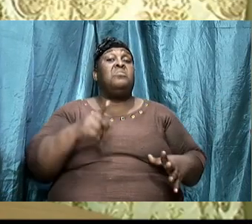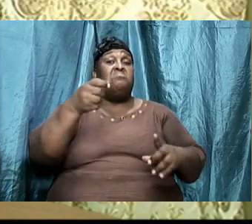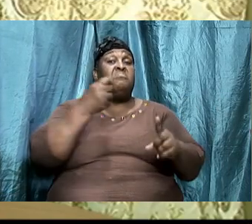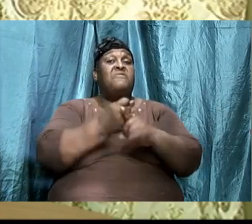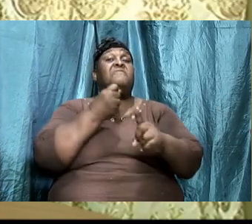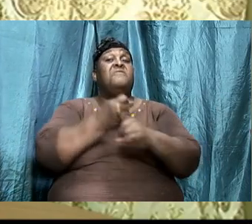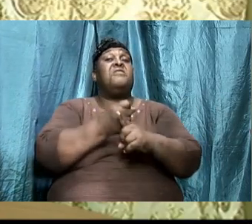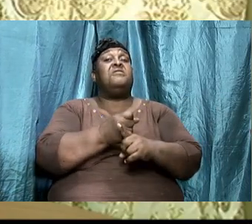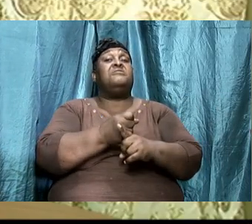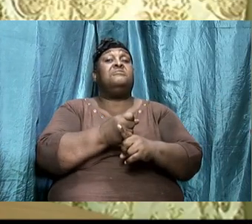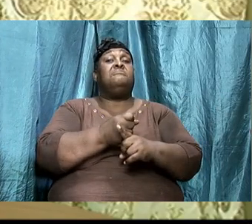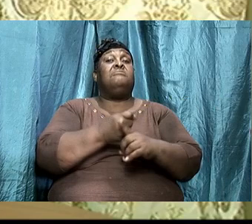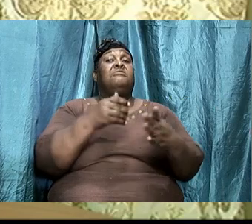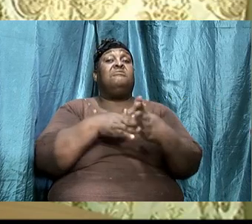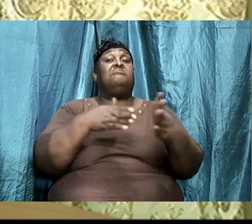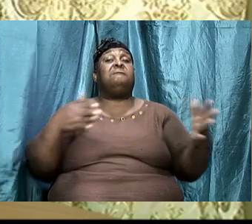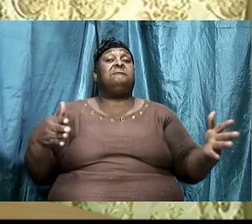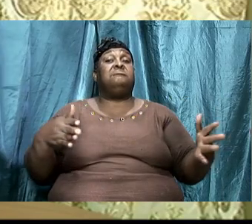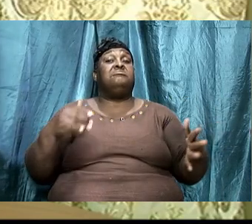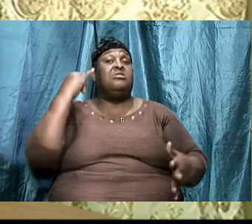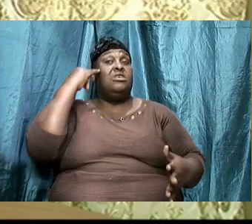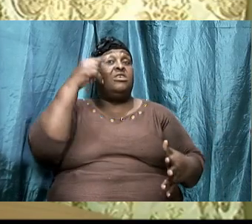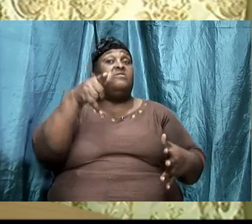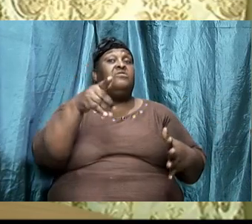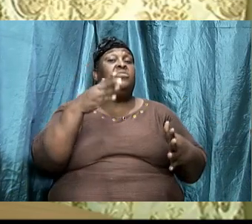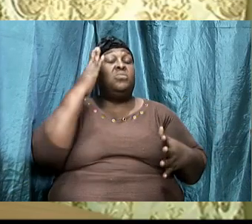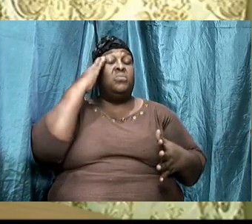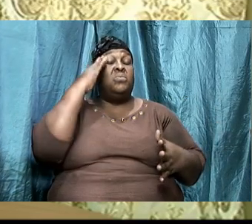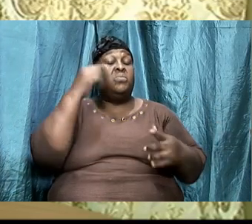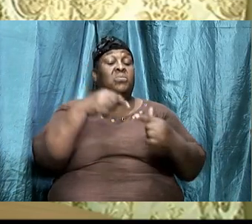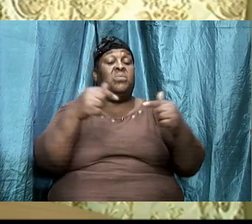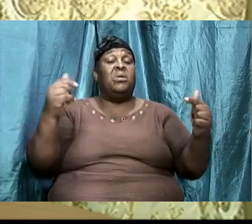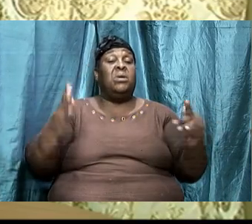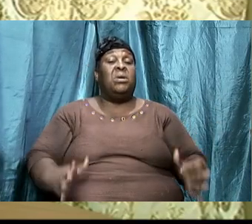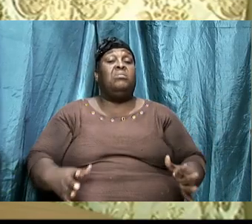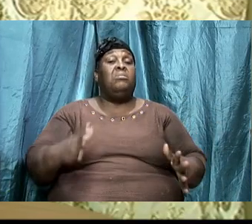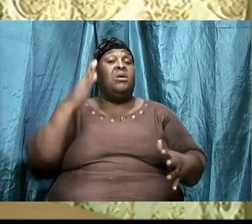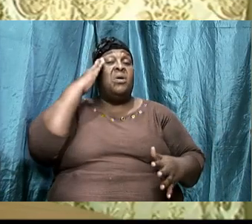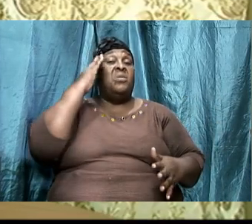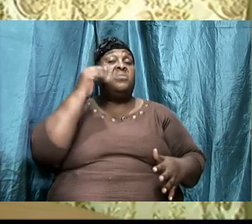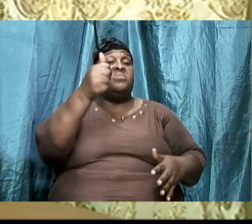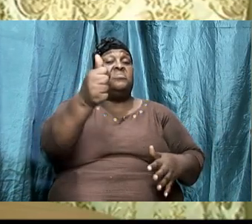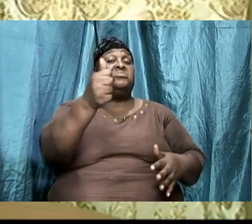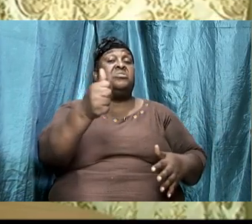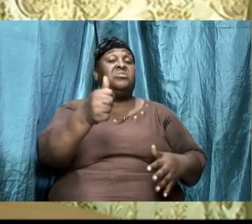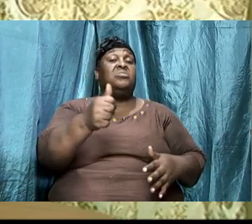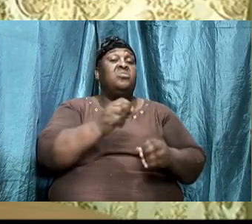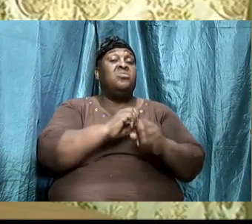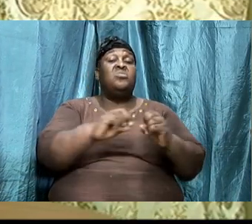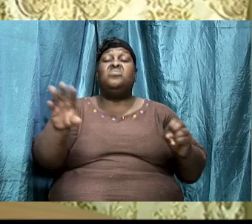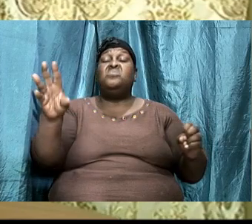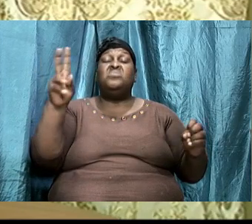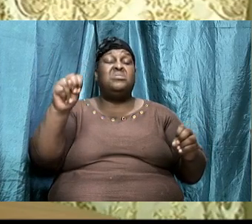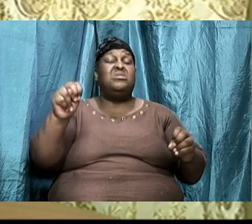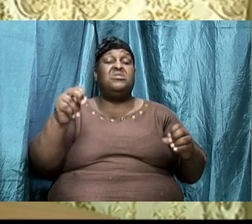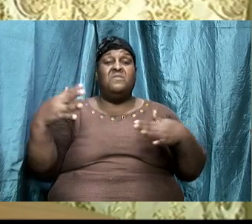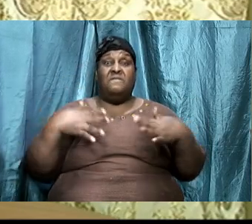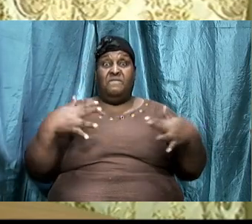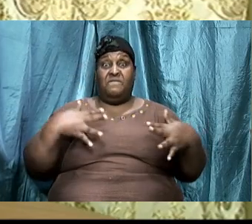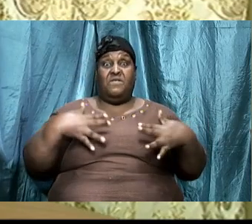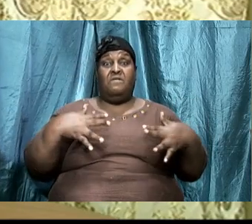So, if you know your enemy and know yourself, you need not to fear the result of a hundred battles.